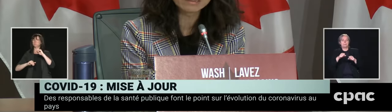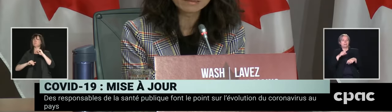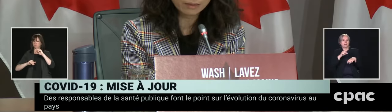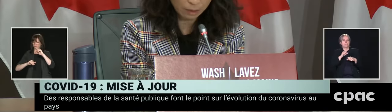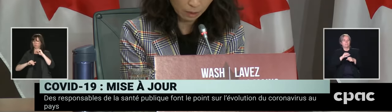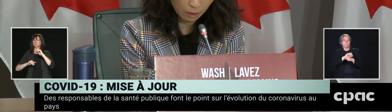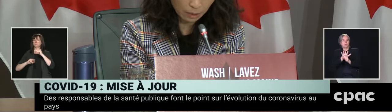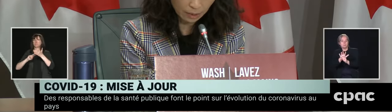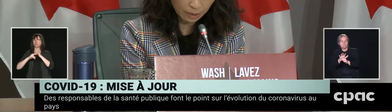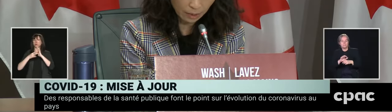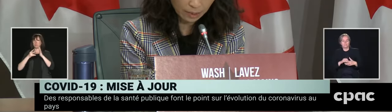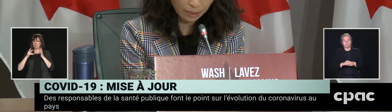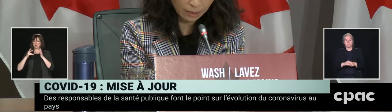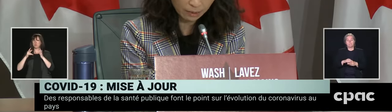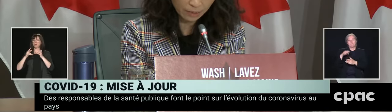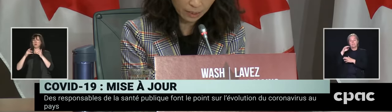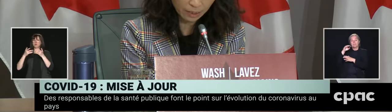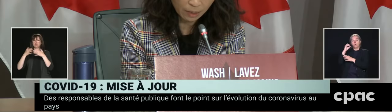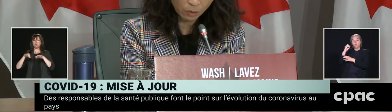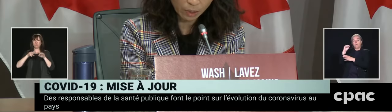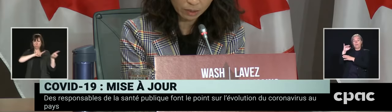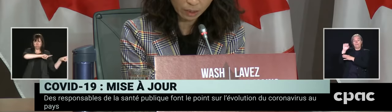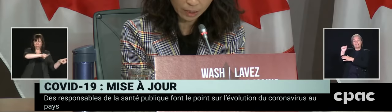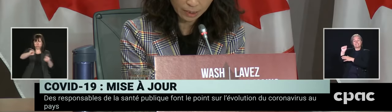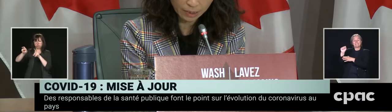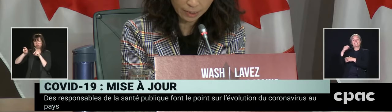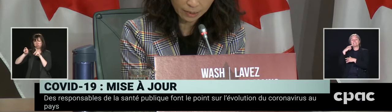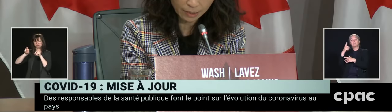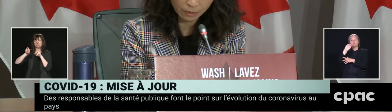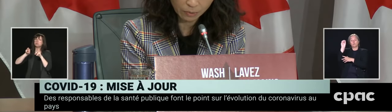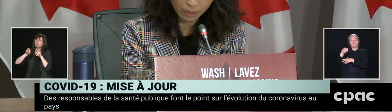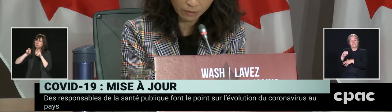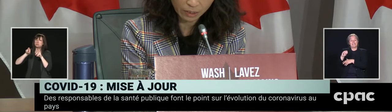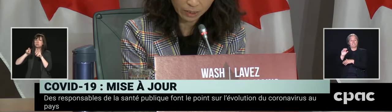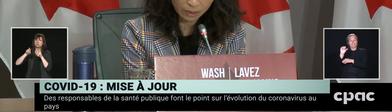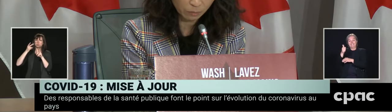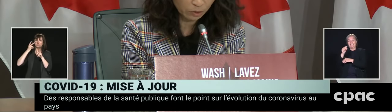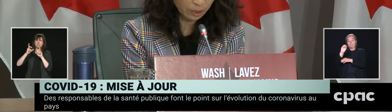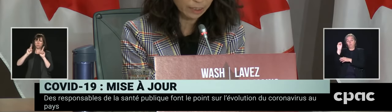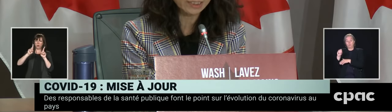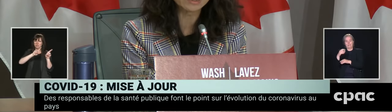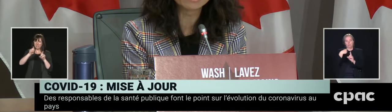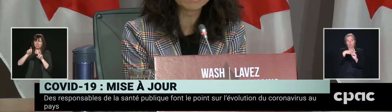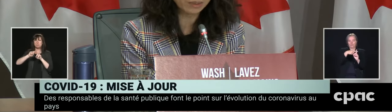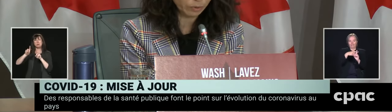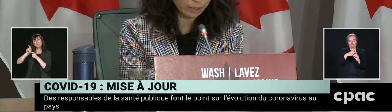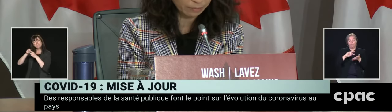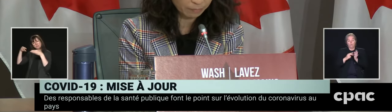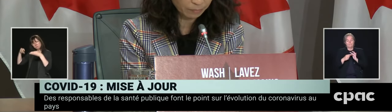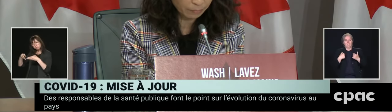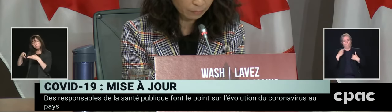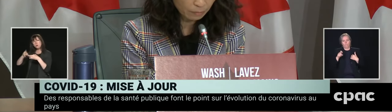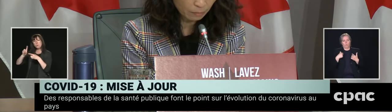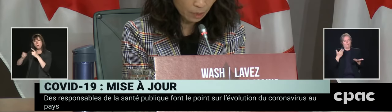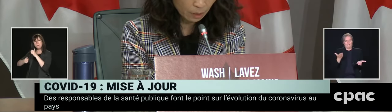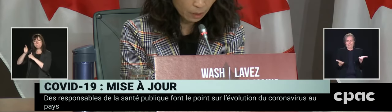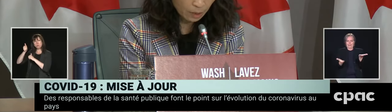net wide, that is high sensitivity, while targeting testing where the virus is most likely to be spreading.